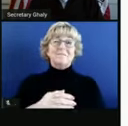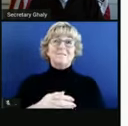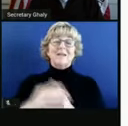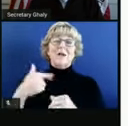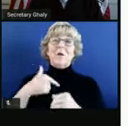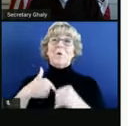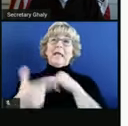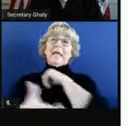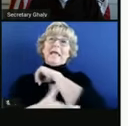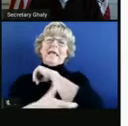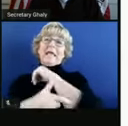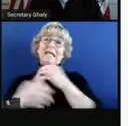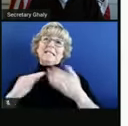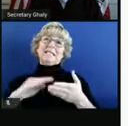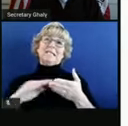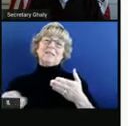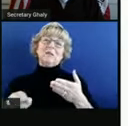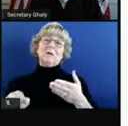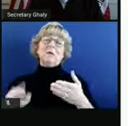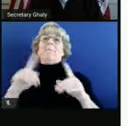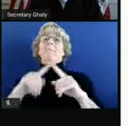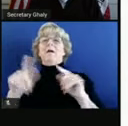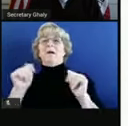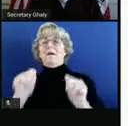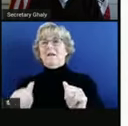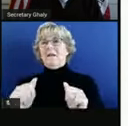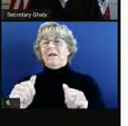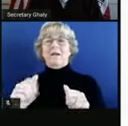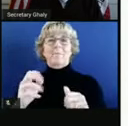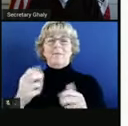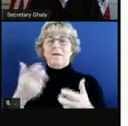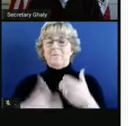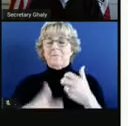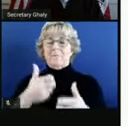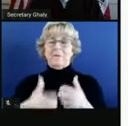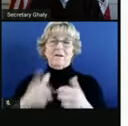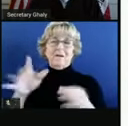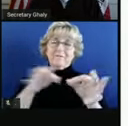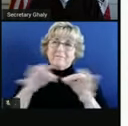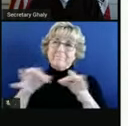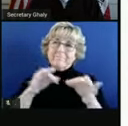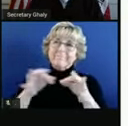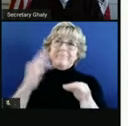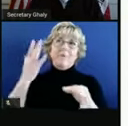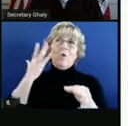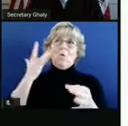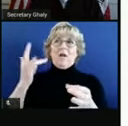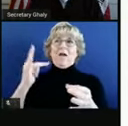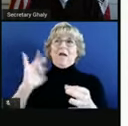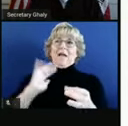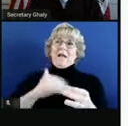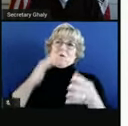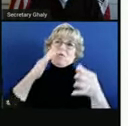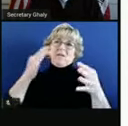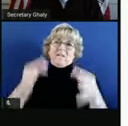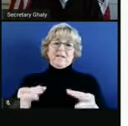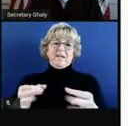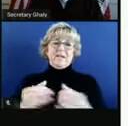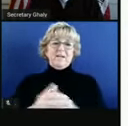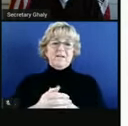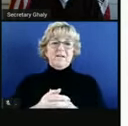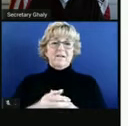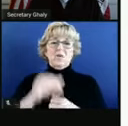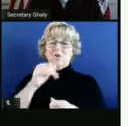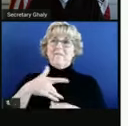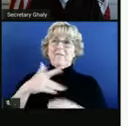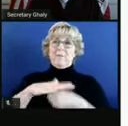but they can easily backfire. And take time to explain why you think this is the right choice. And don't feel